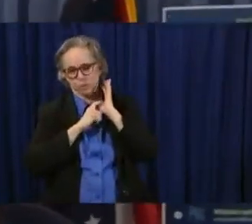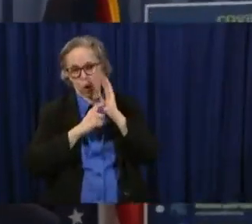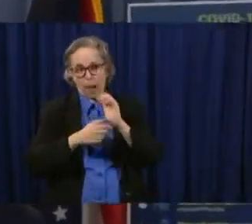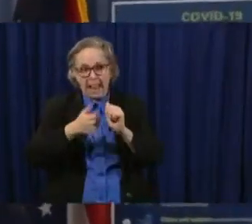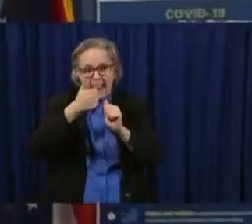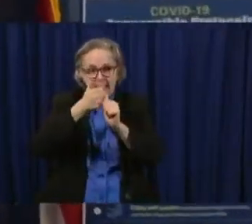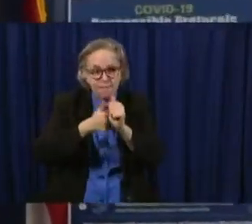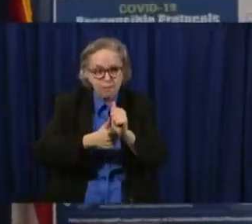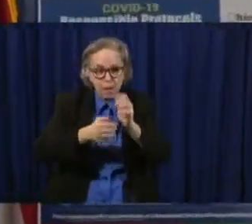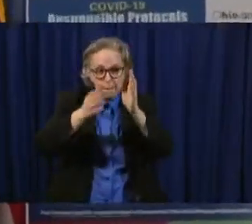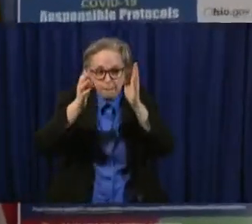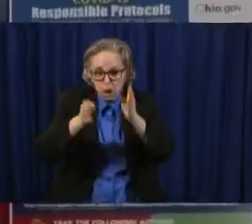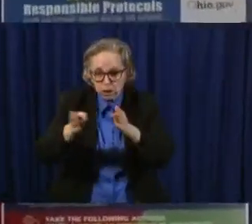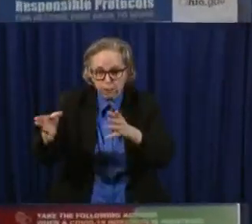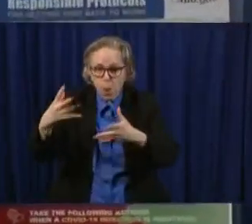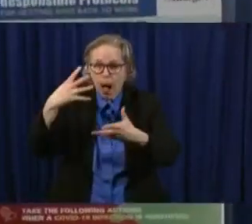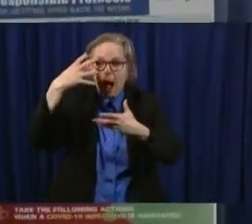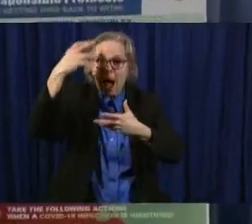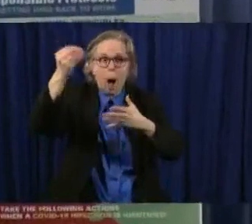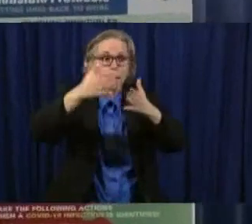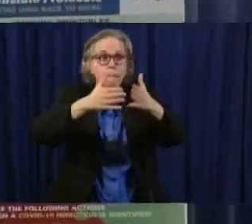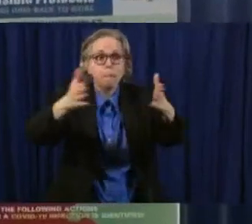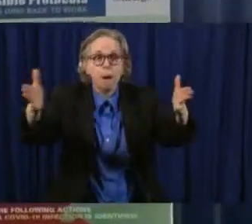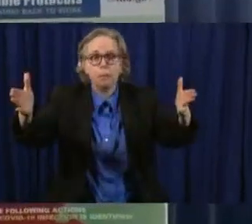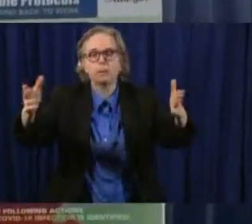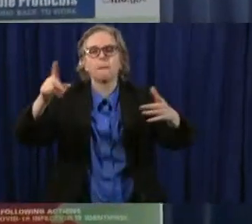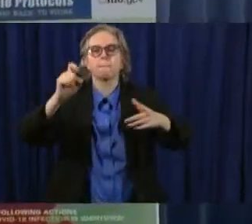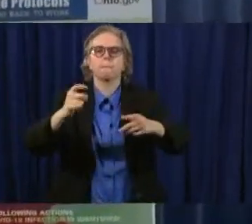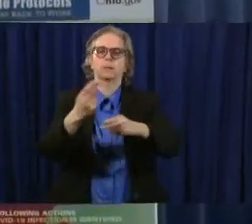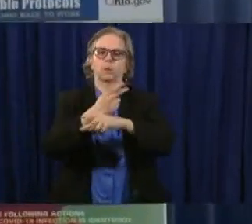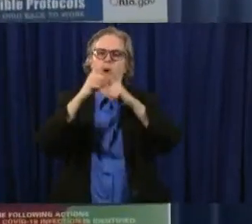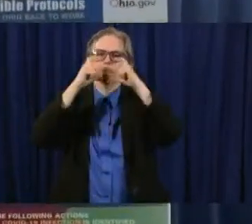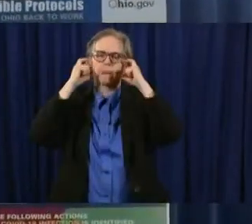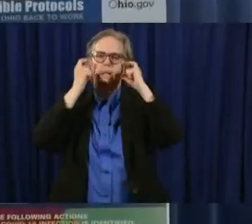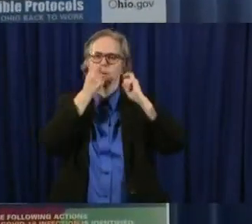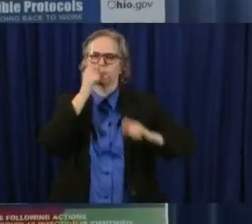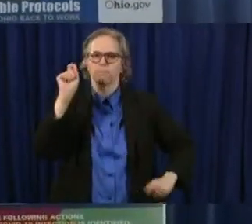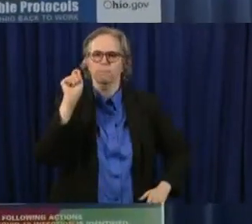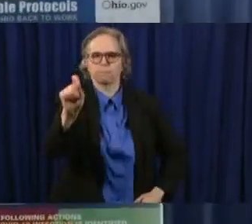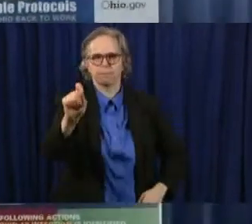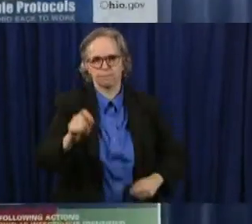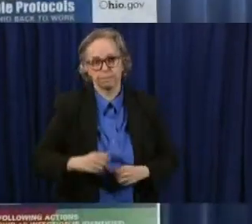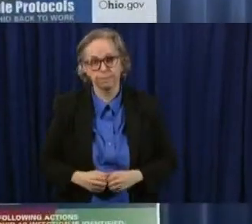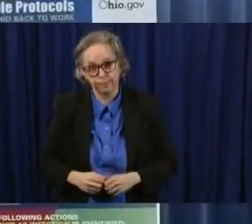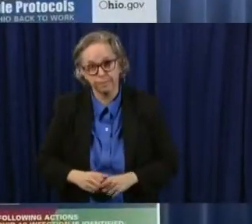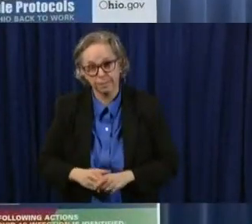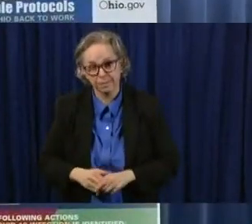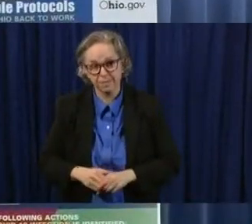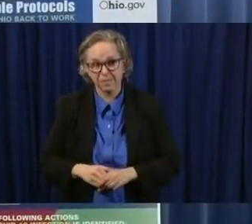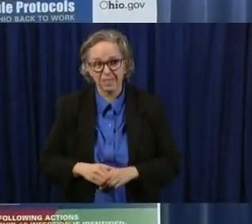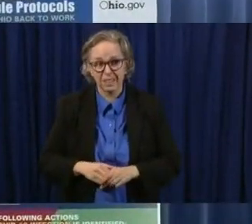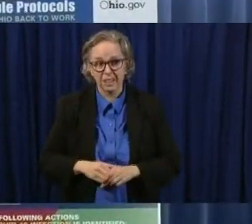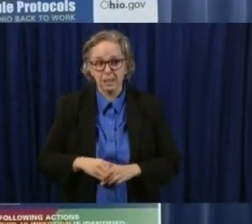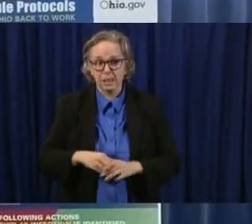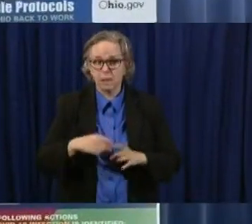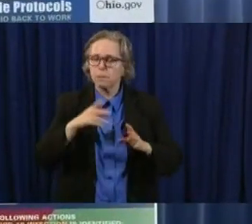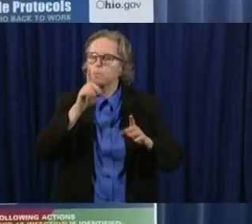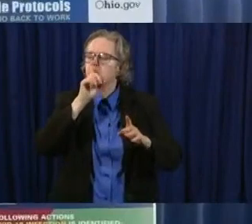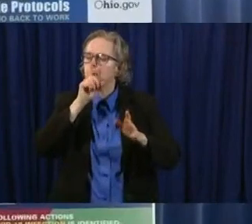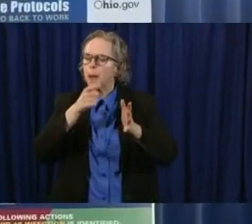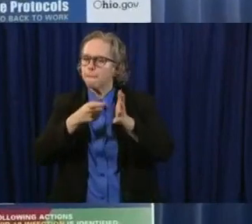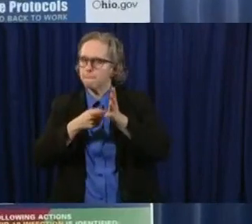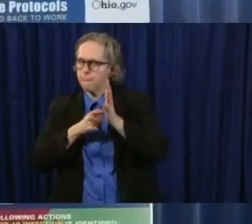public to wear a facial covering. Uh, we are not going to mandate that, but